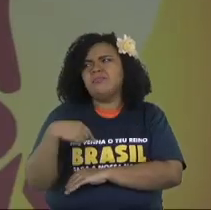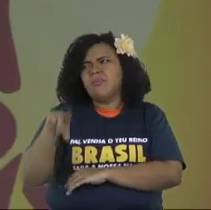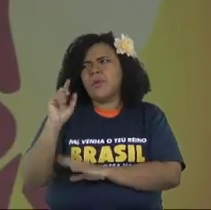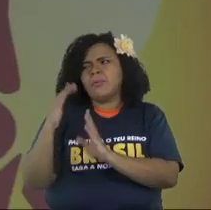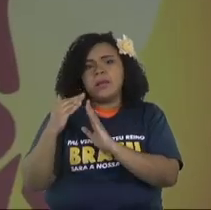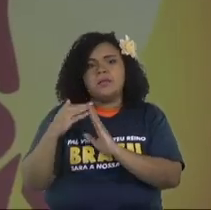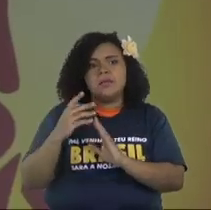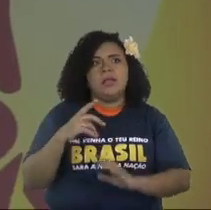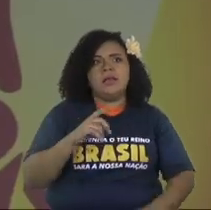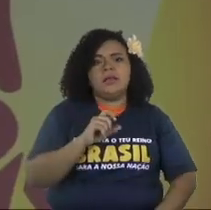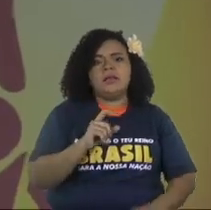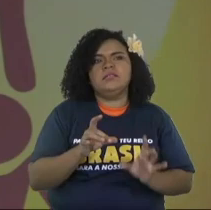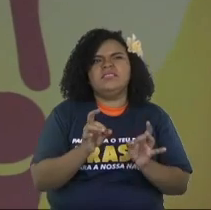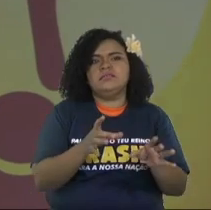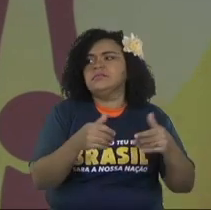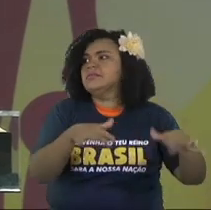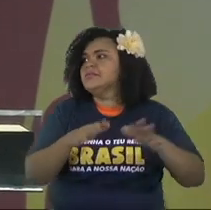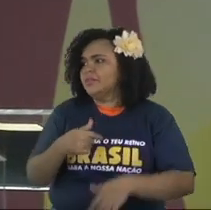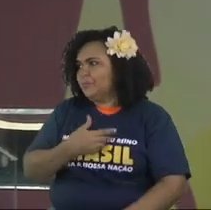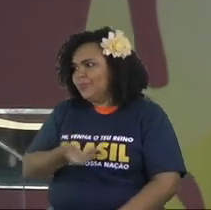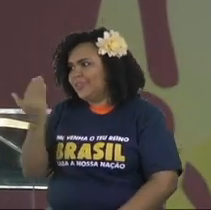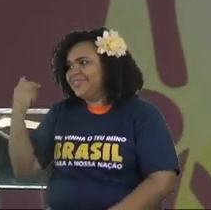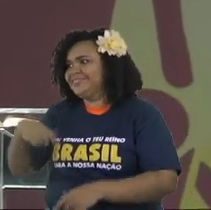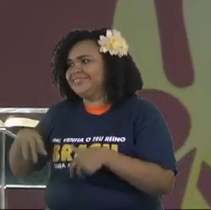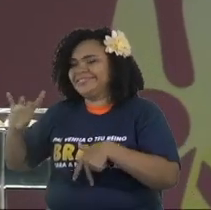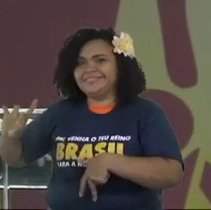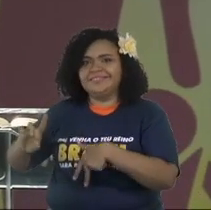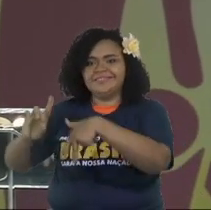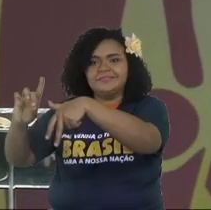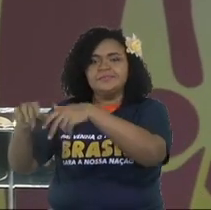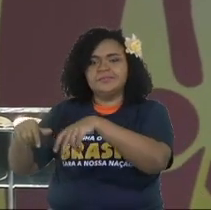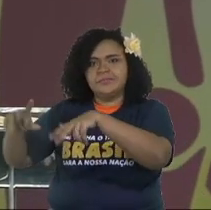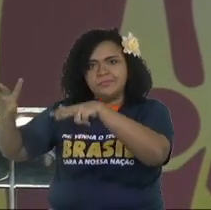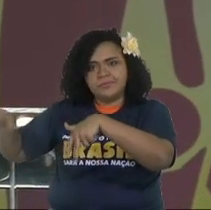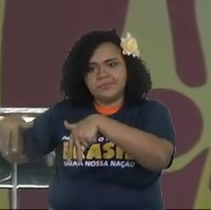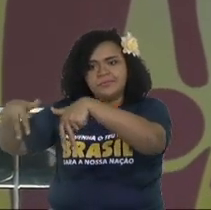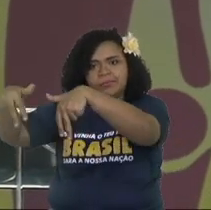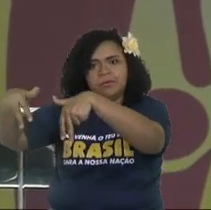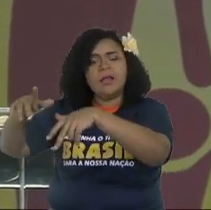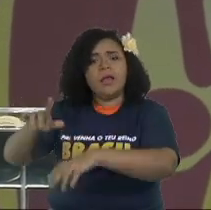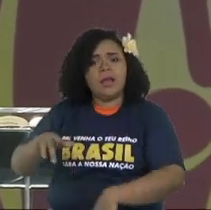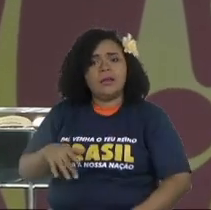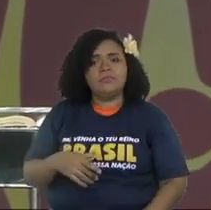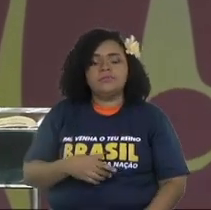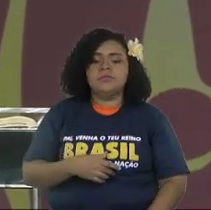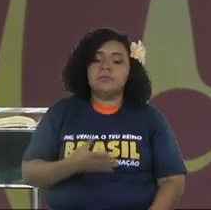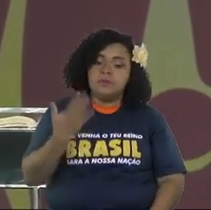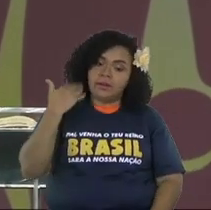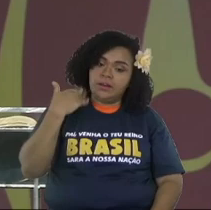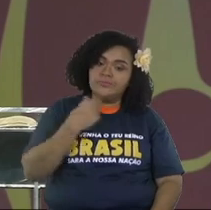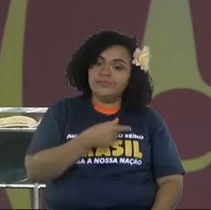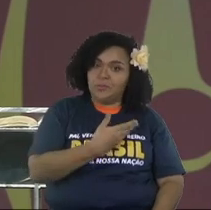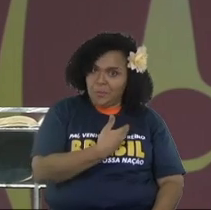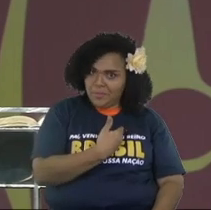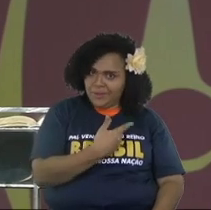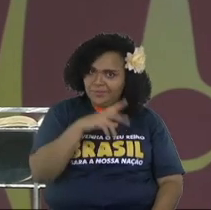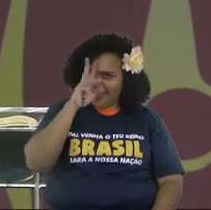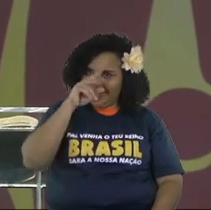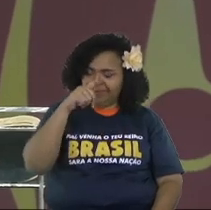invested your energy your time your your thoughts your money I had a friend that